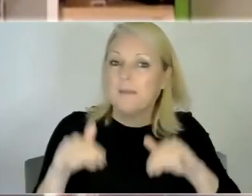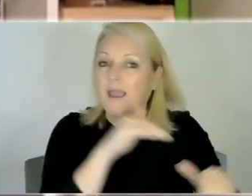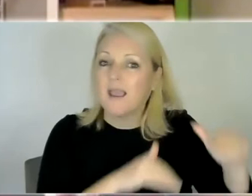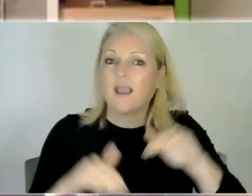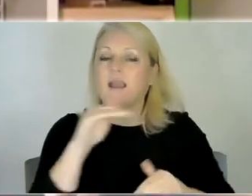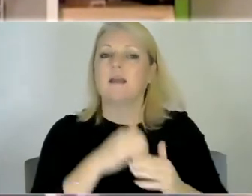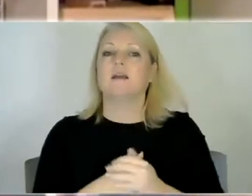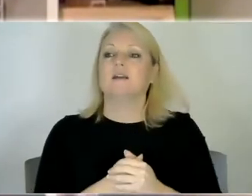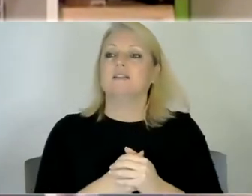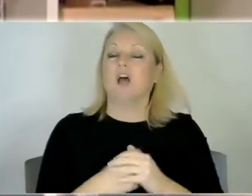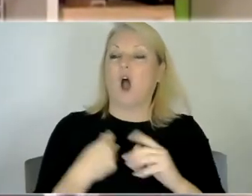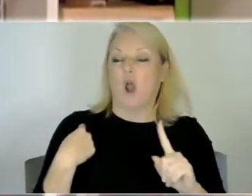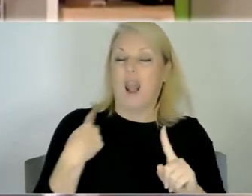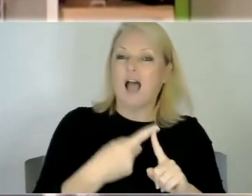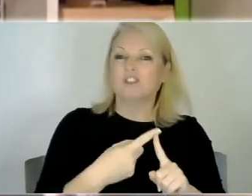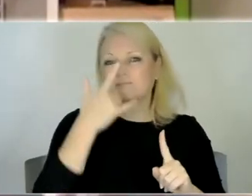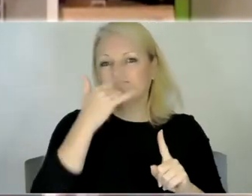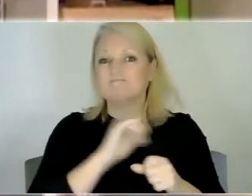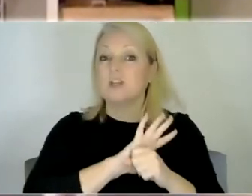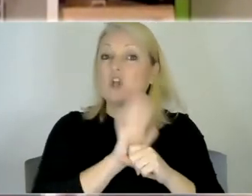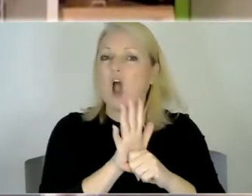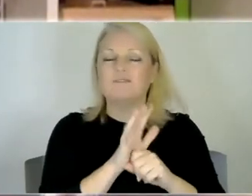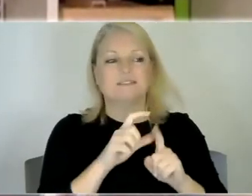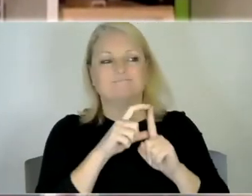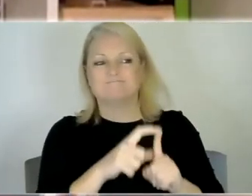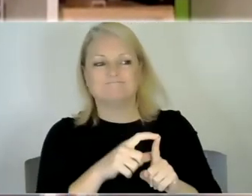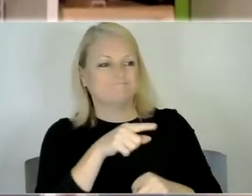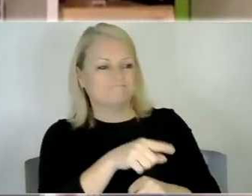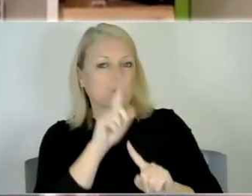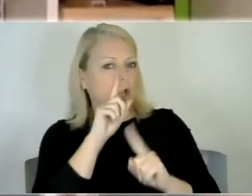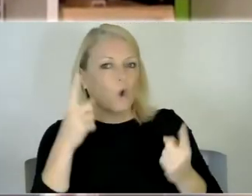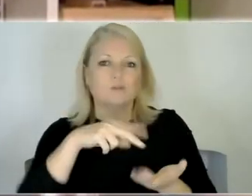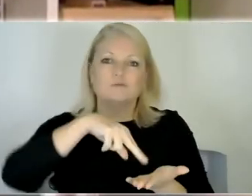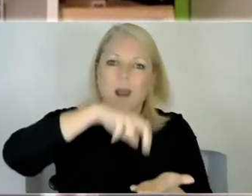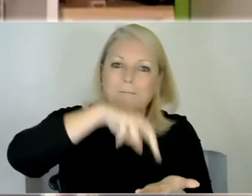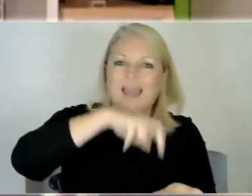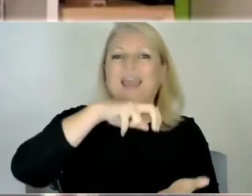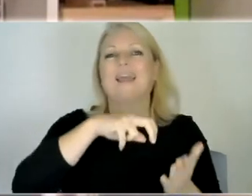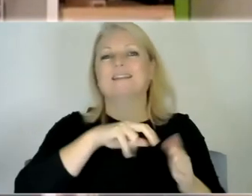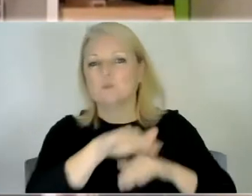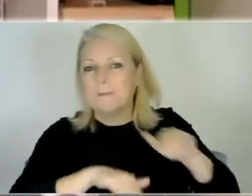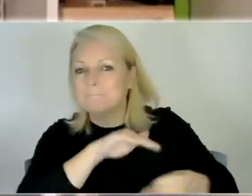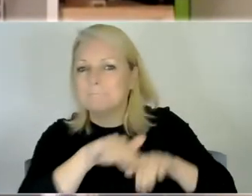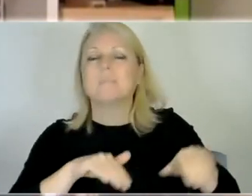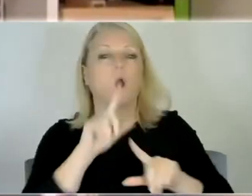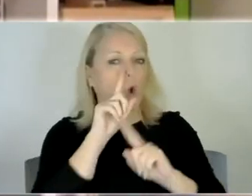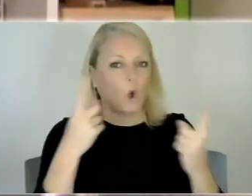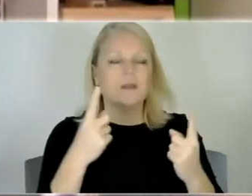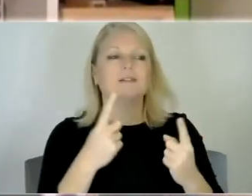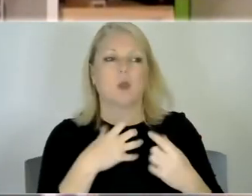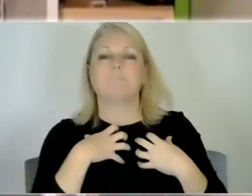the last year has been difficult with not being able to do things like swimming and trampolining for him but so he's been a lot more isolated